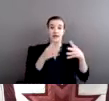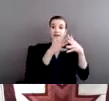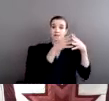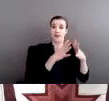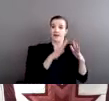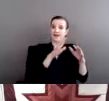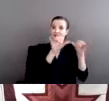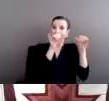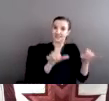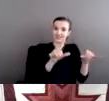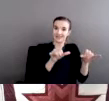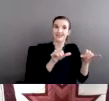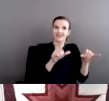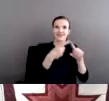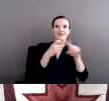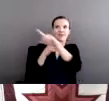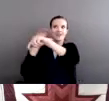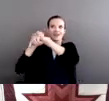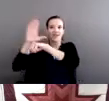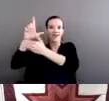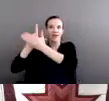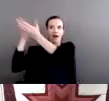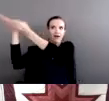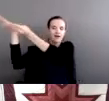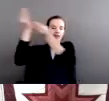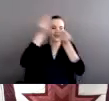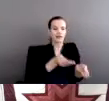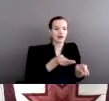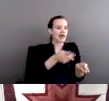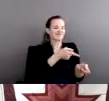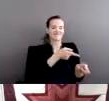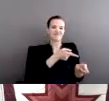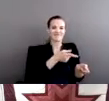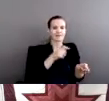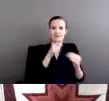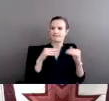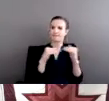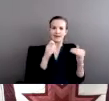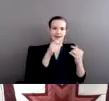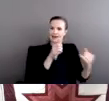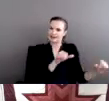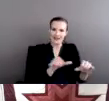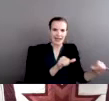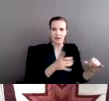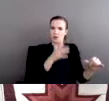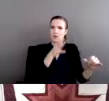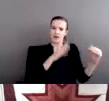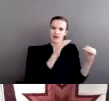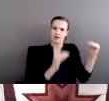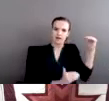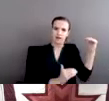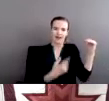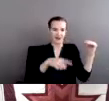down by English law, has really struggled with. Right. And I know that most of you who are advocates know what I mean